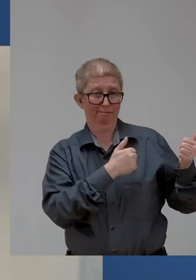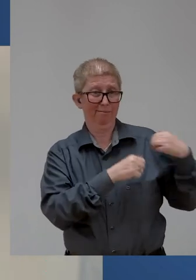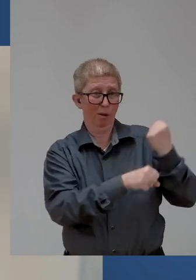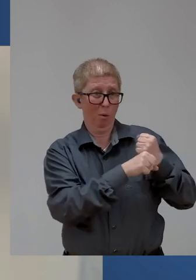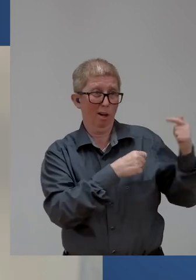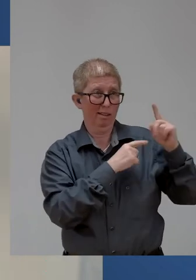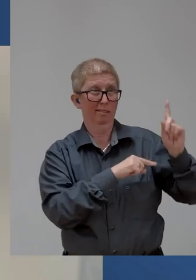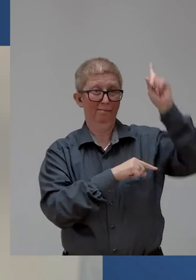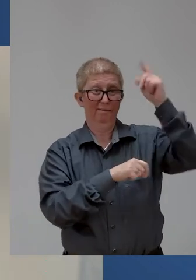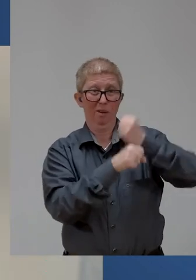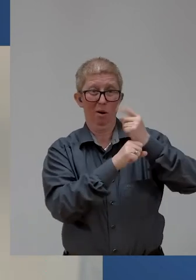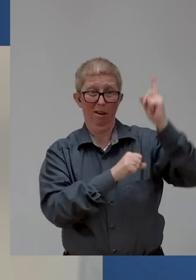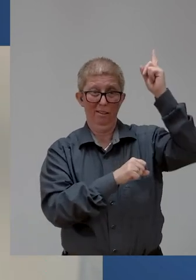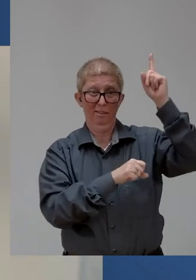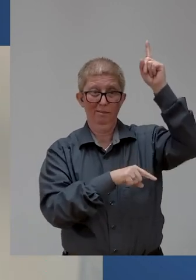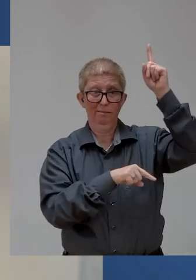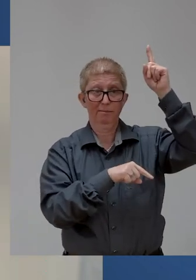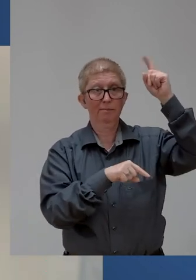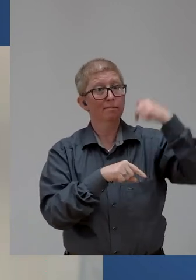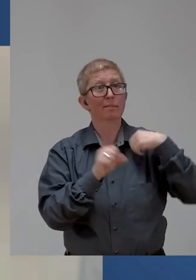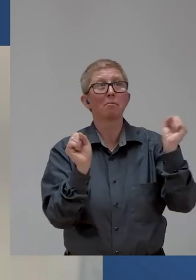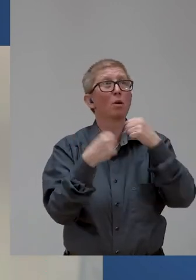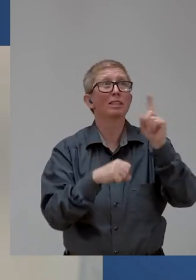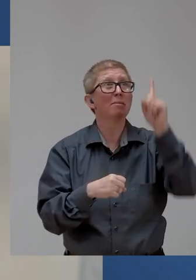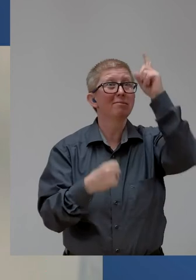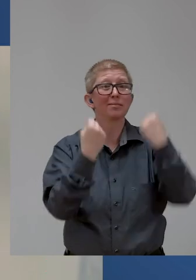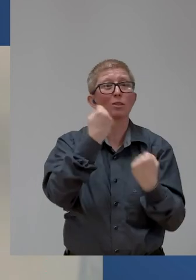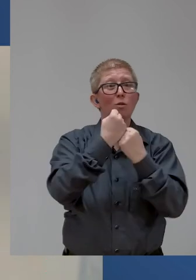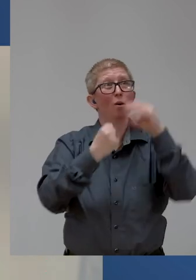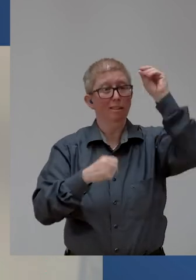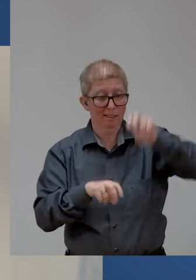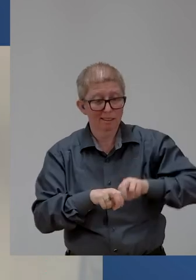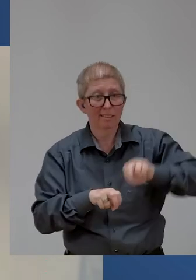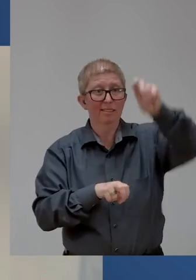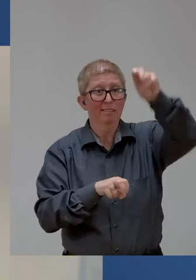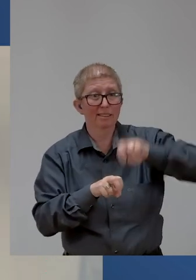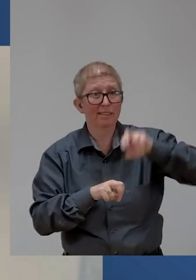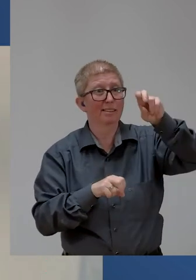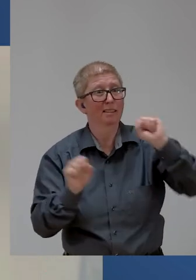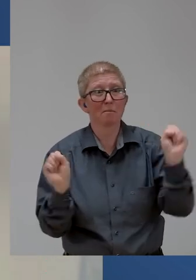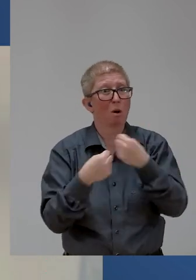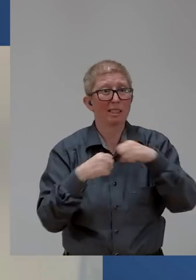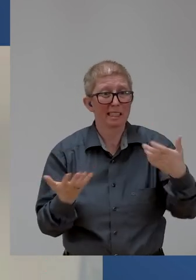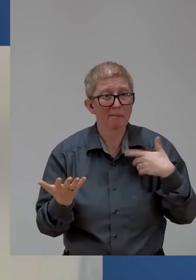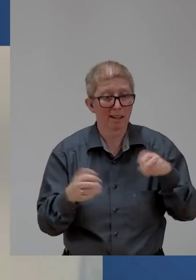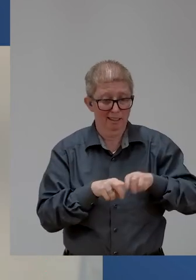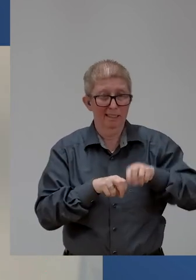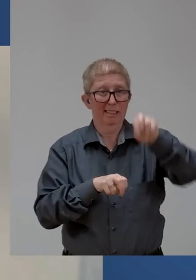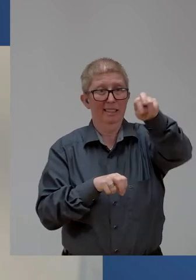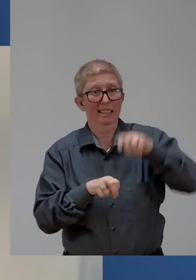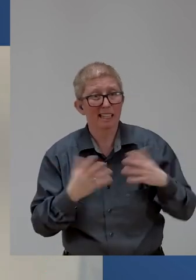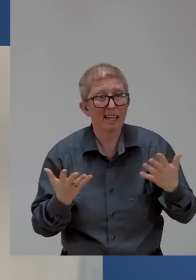for remarks that she was delivering that I had written due to the fact that I couldn't get up the stairs and sit behind her.